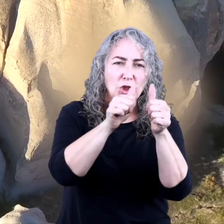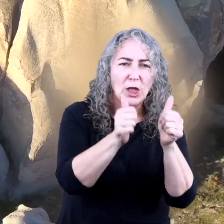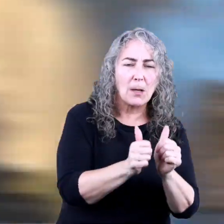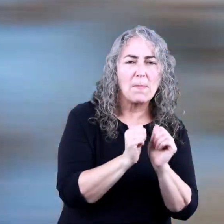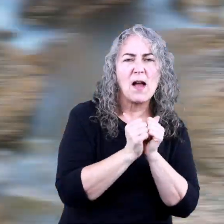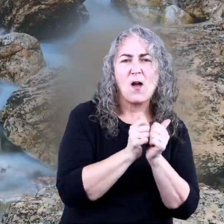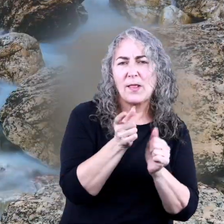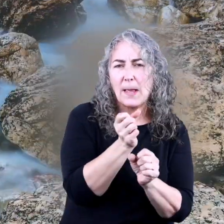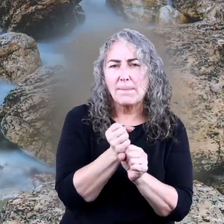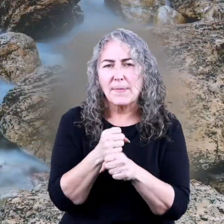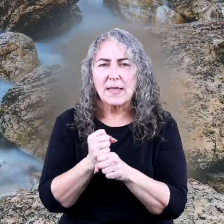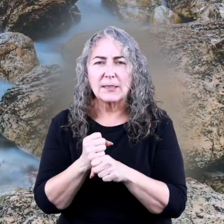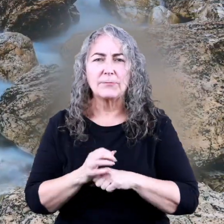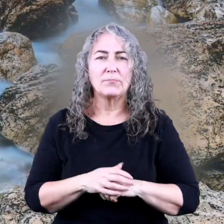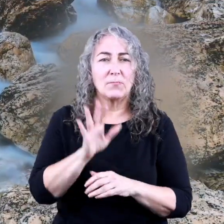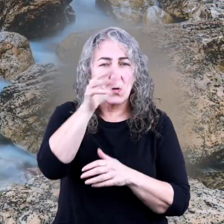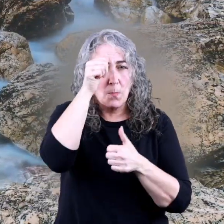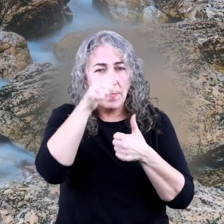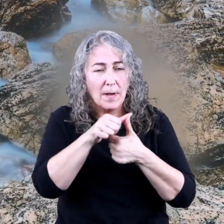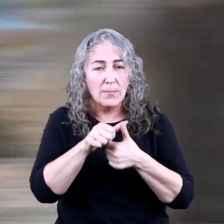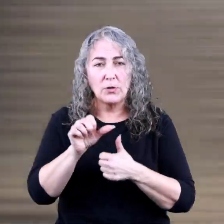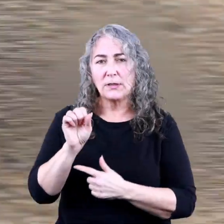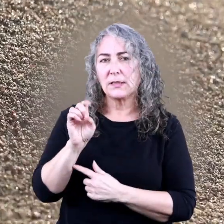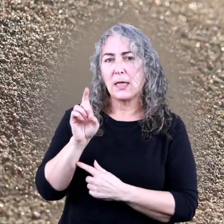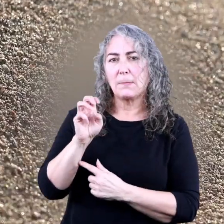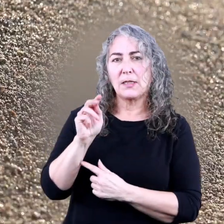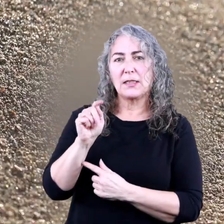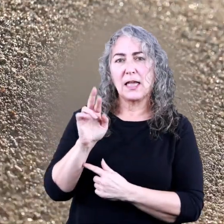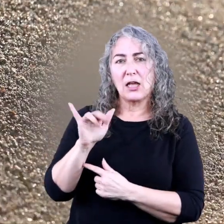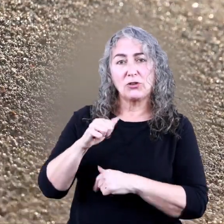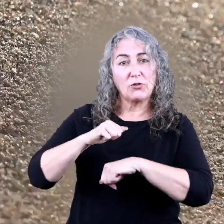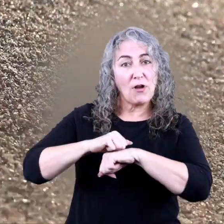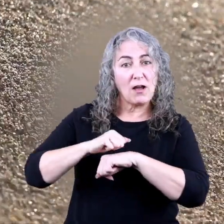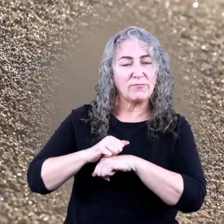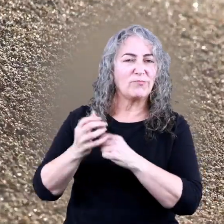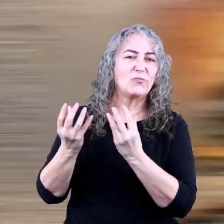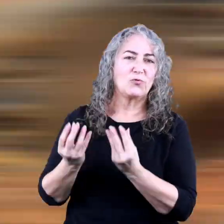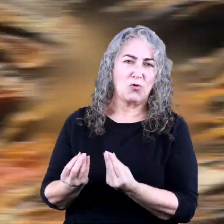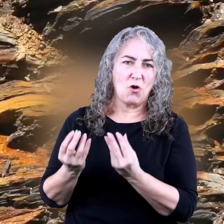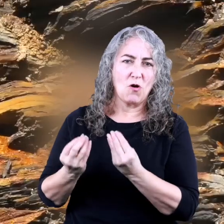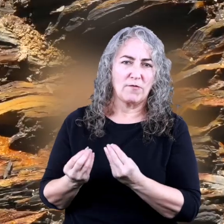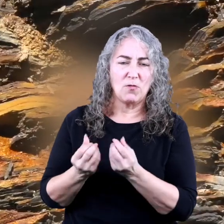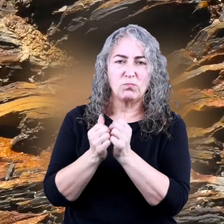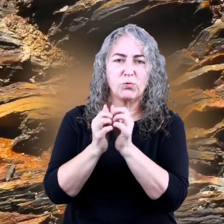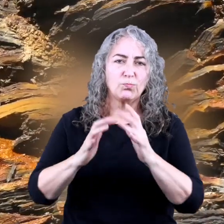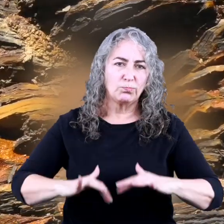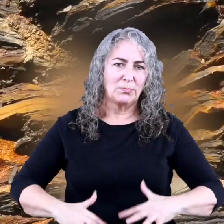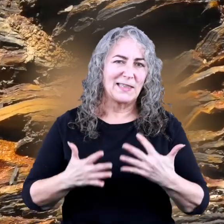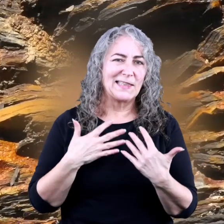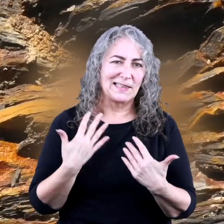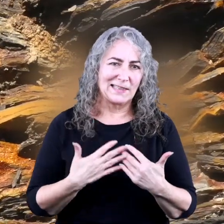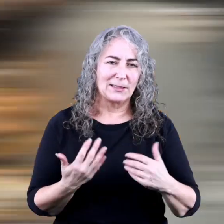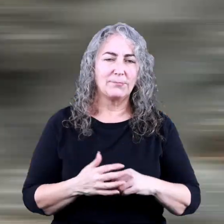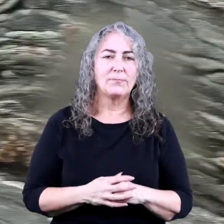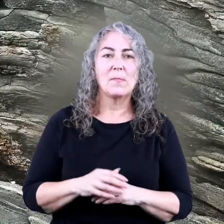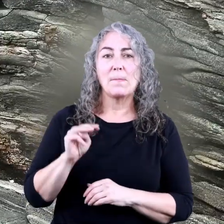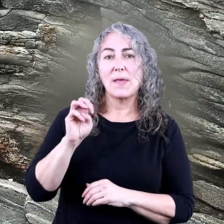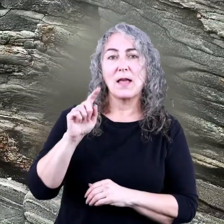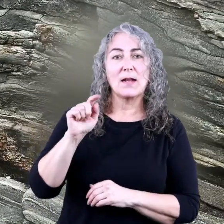shape how they are made. Remember that sedimentary rocks are soft and crumble easily.